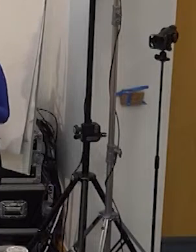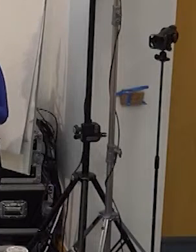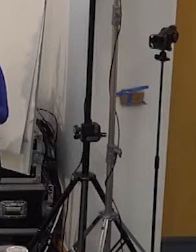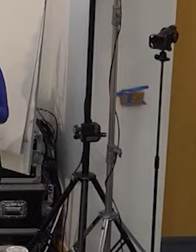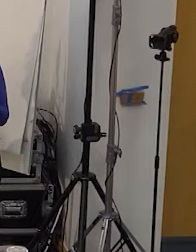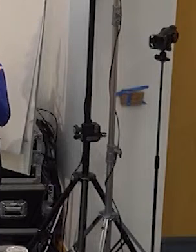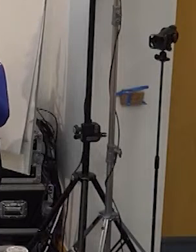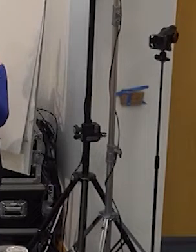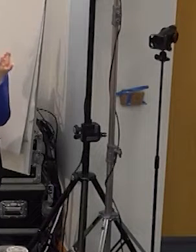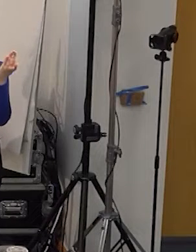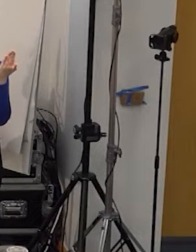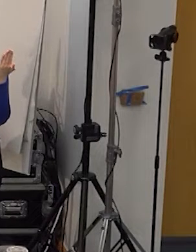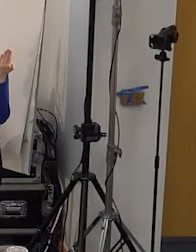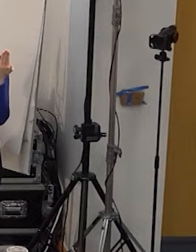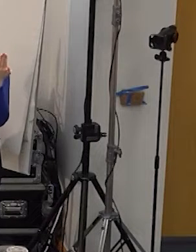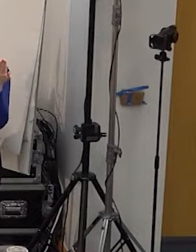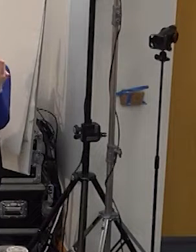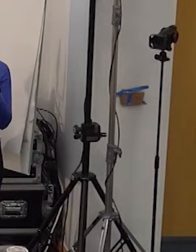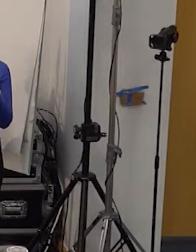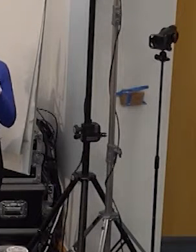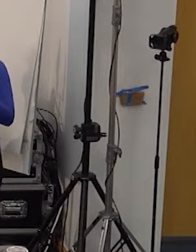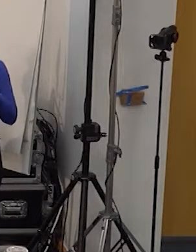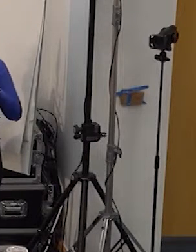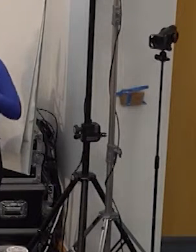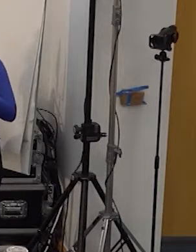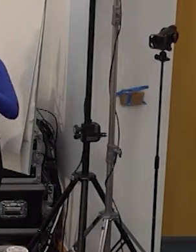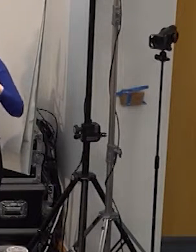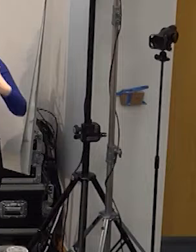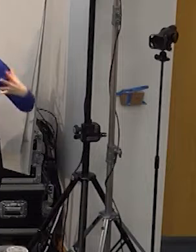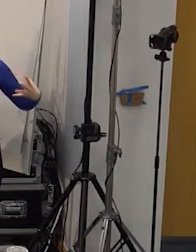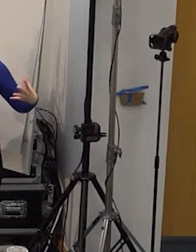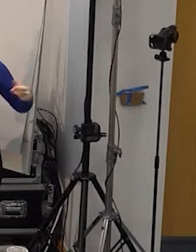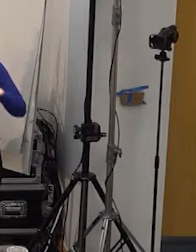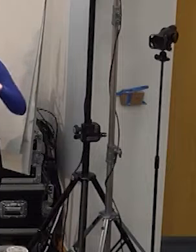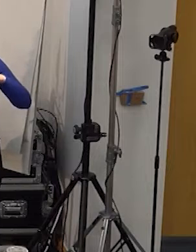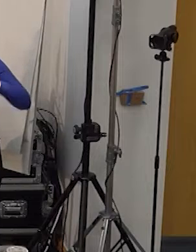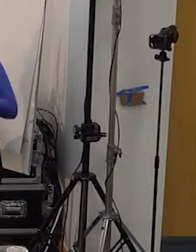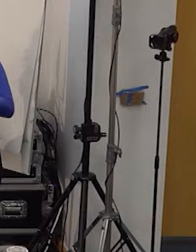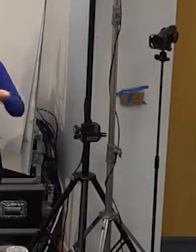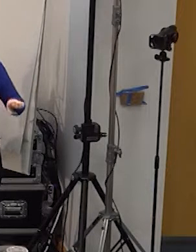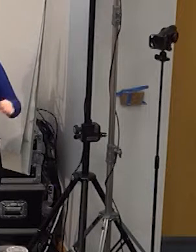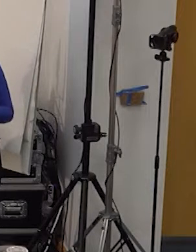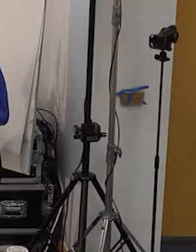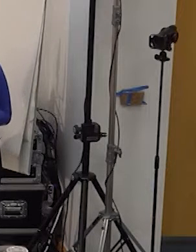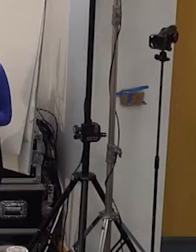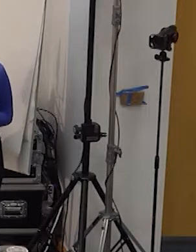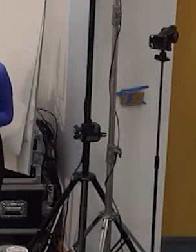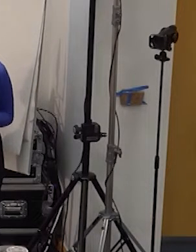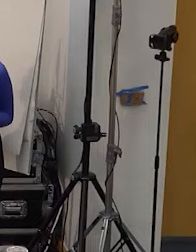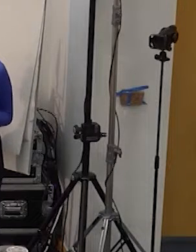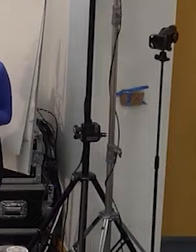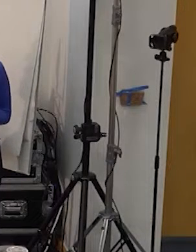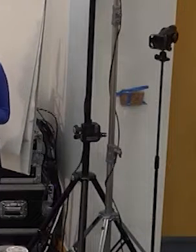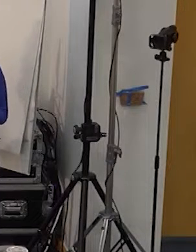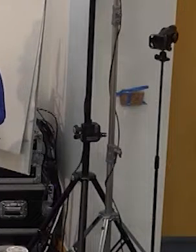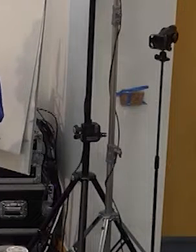planet which means that our population is increasingly so rapidly so which means and we will take us